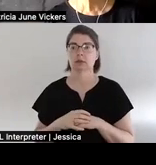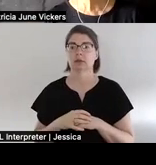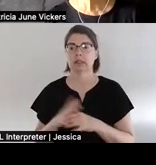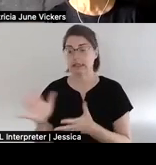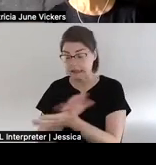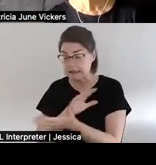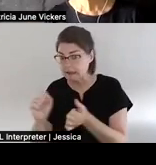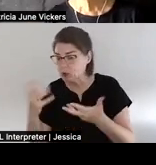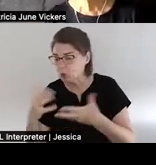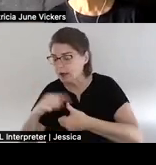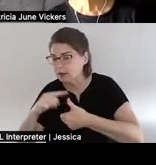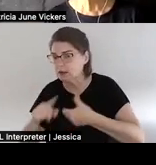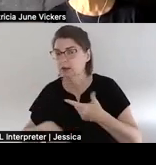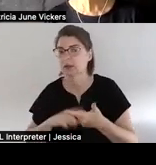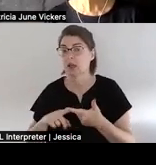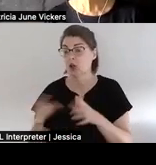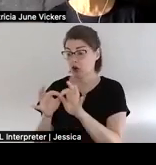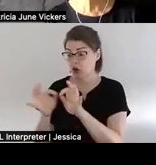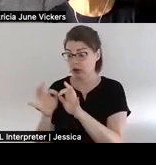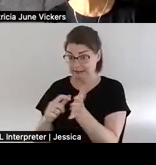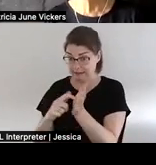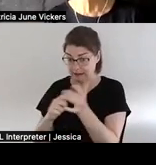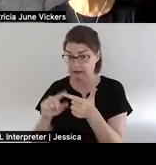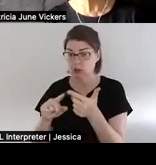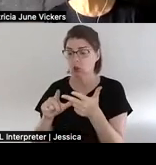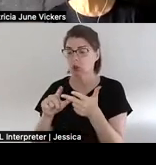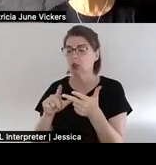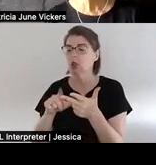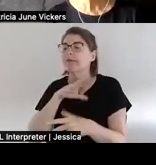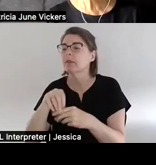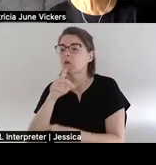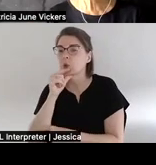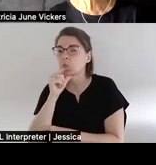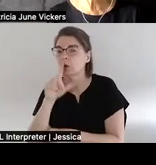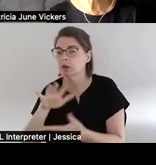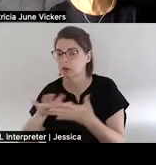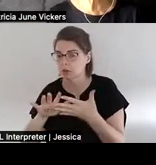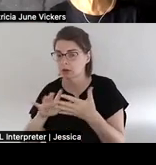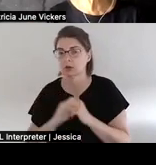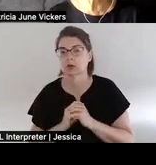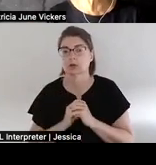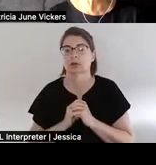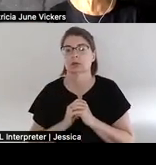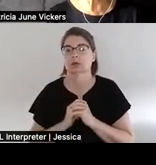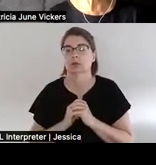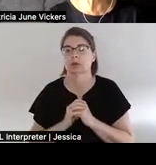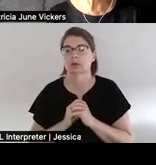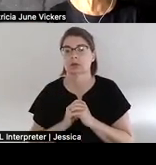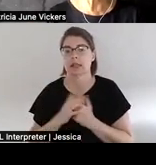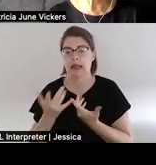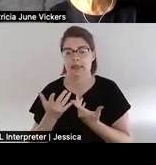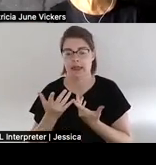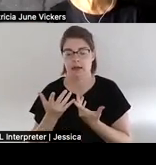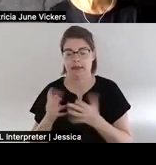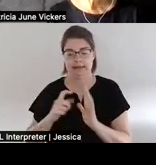damage how much did it cost who was involved and then what will compensation look